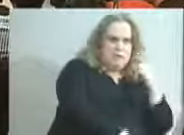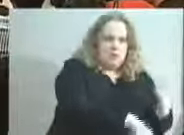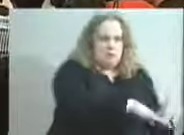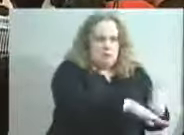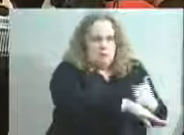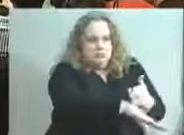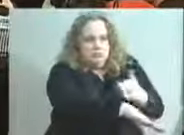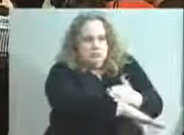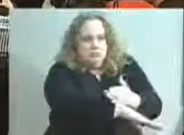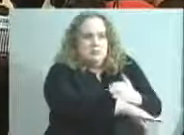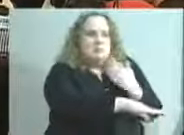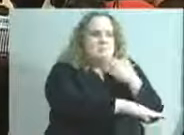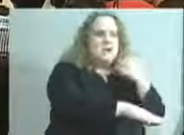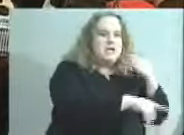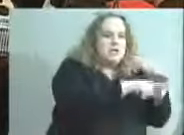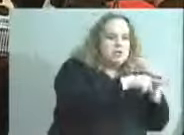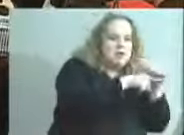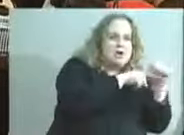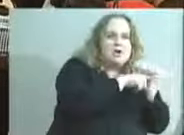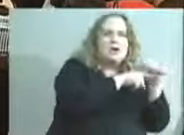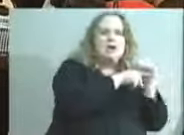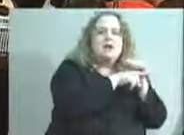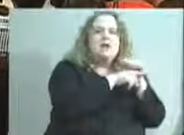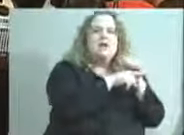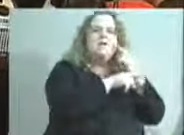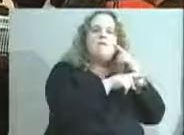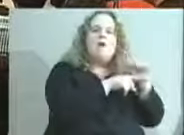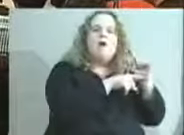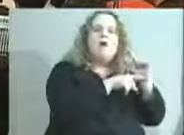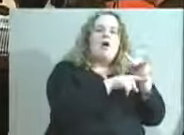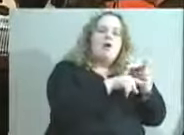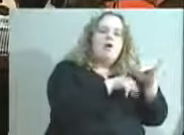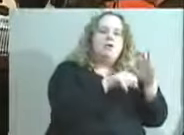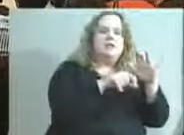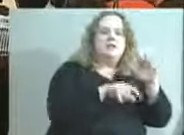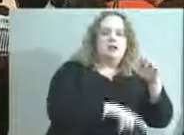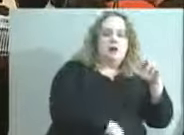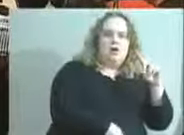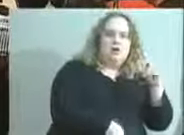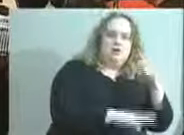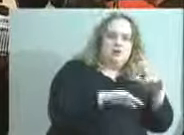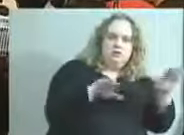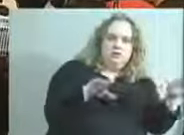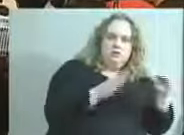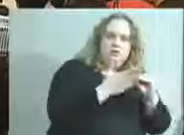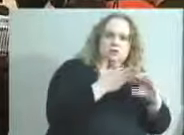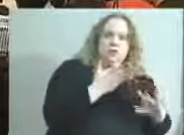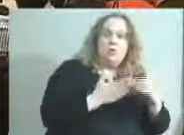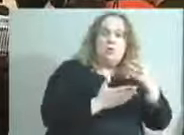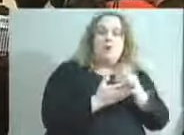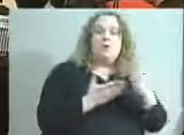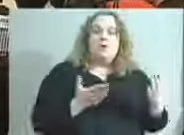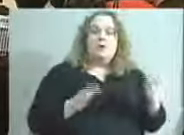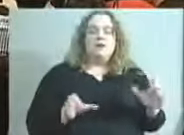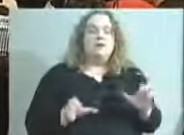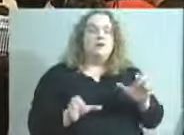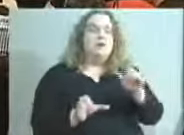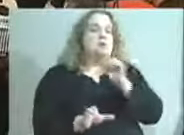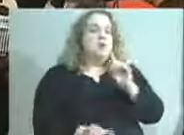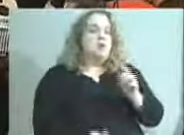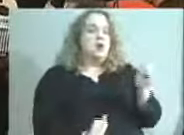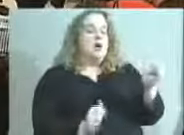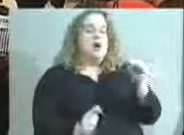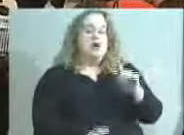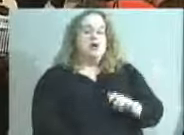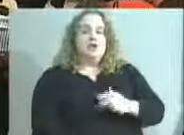training and education for our early childhood students. Yeah, thank you. I think one of the things we're doing in this city and I think we should all be proud of it is